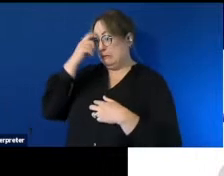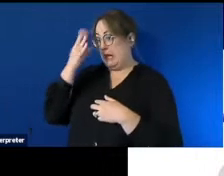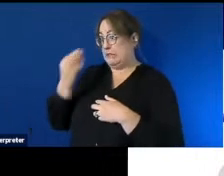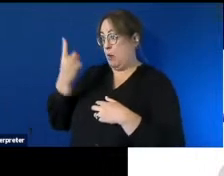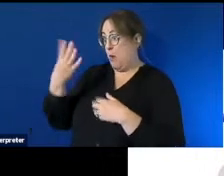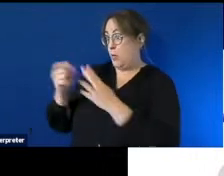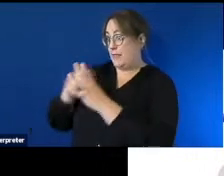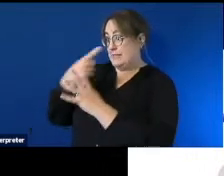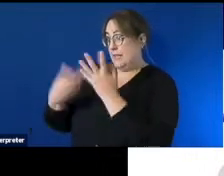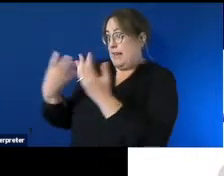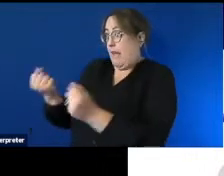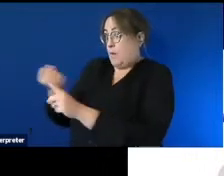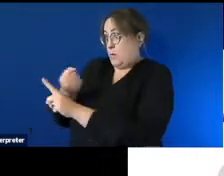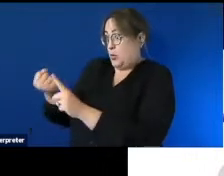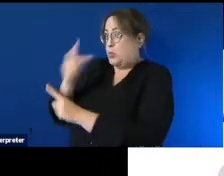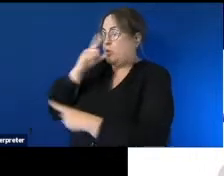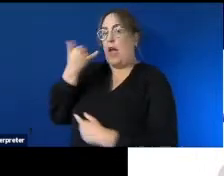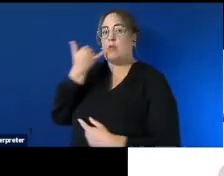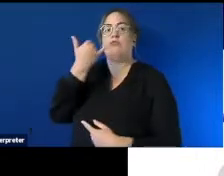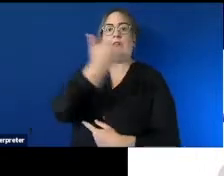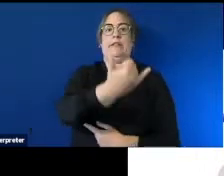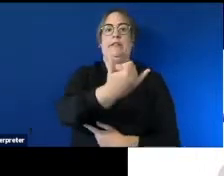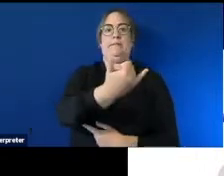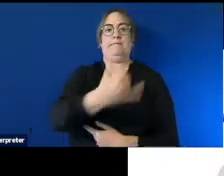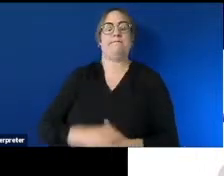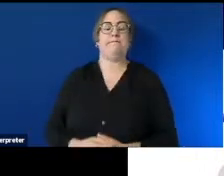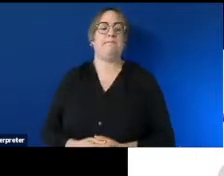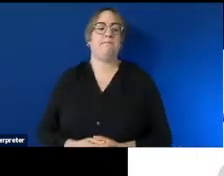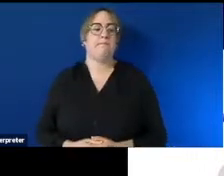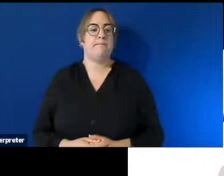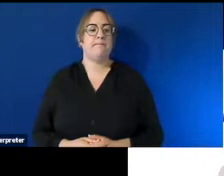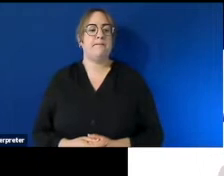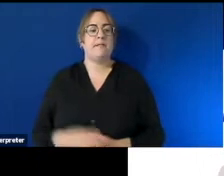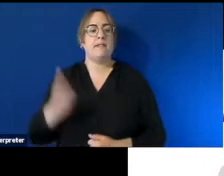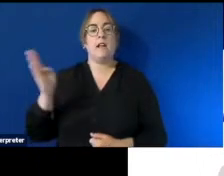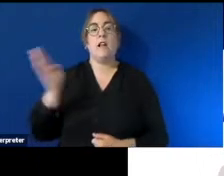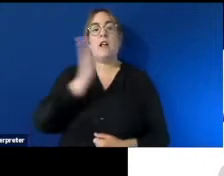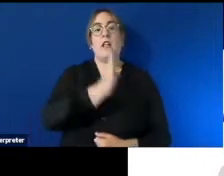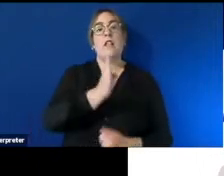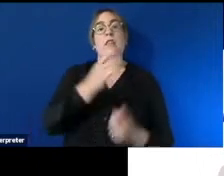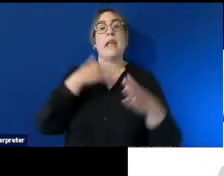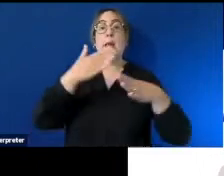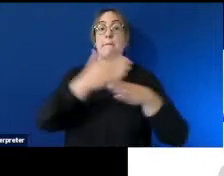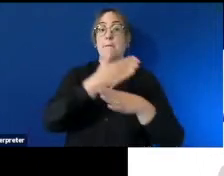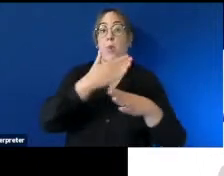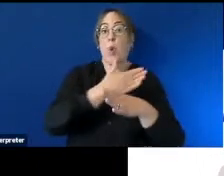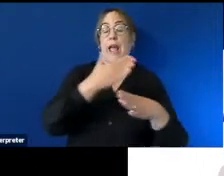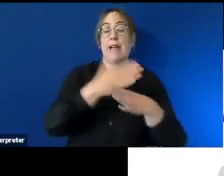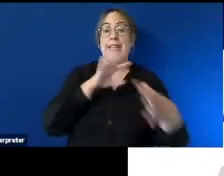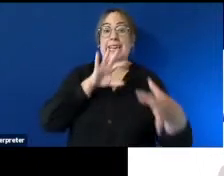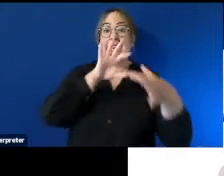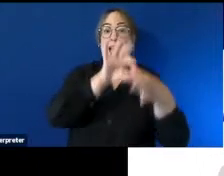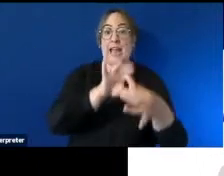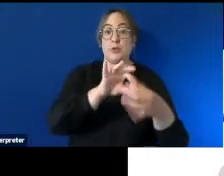disability now going back to a couple of those services one of them is the employer engagement team and the ndrc or national disability